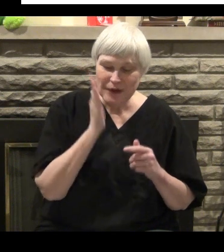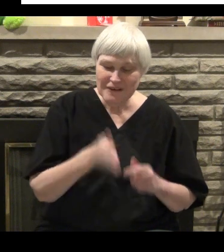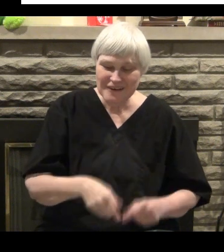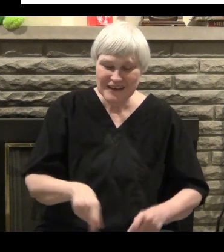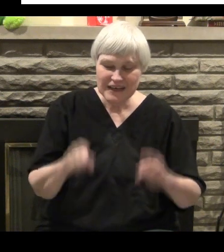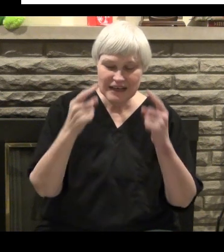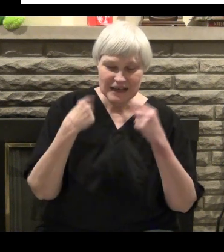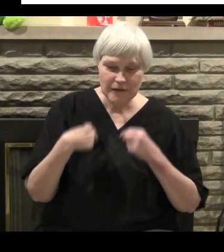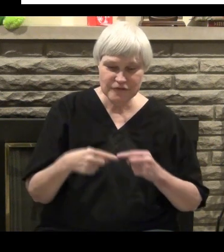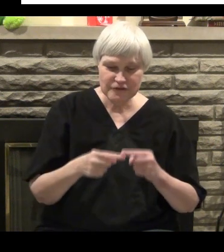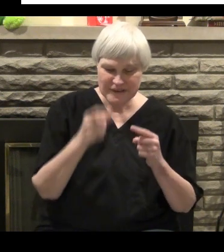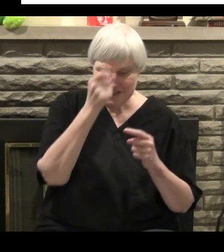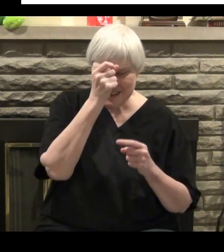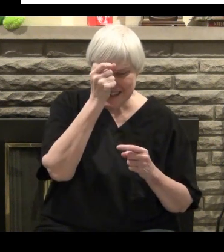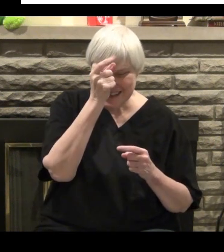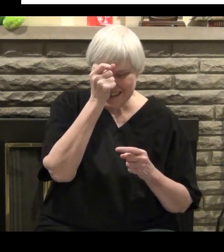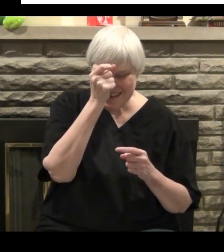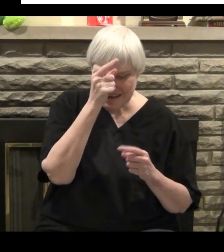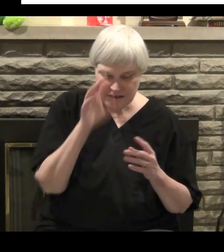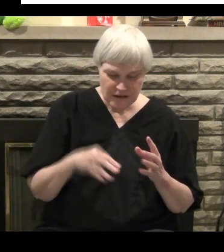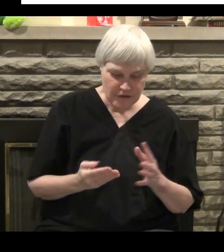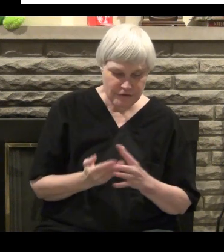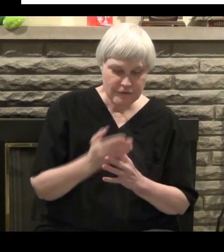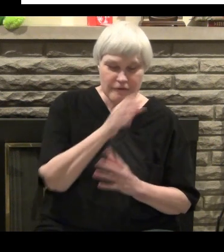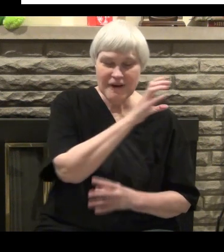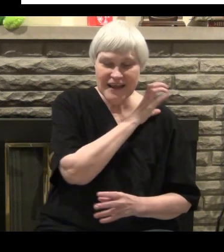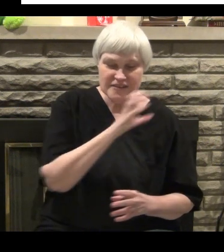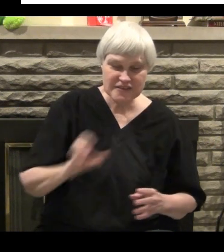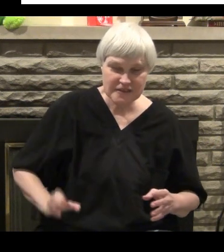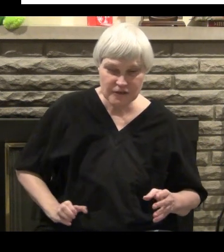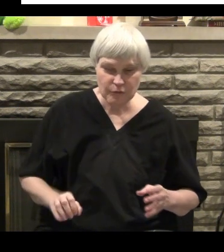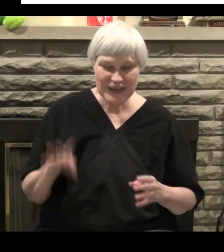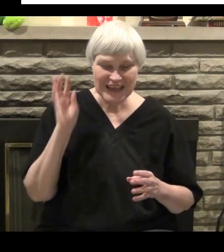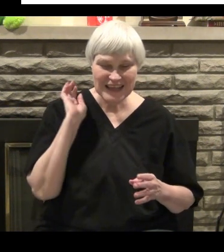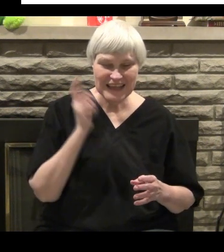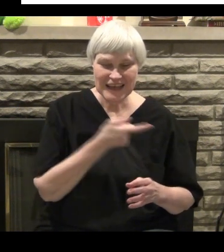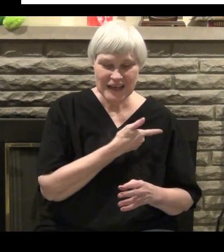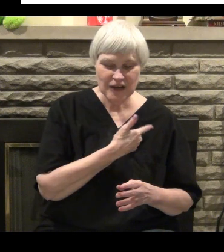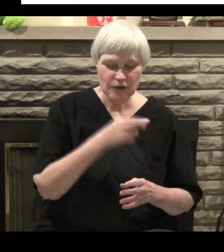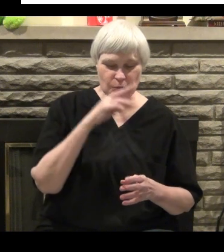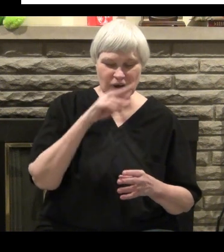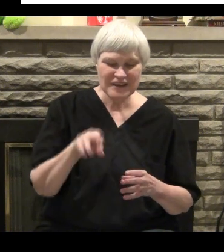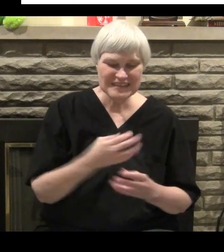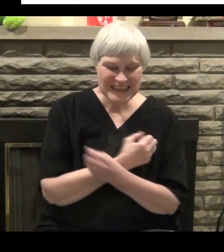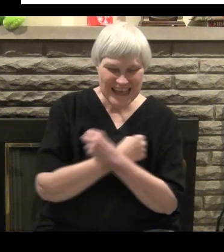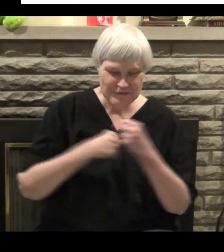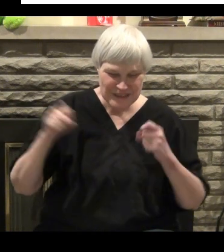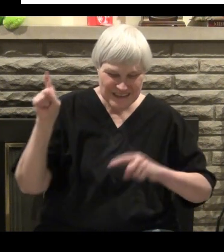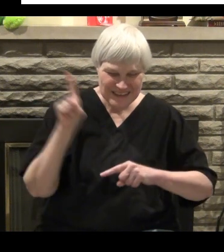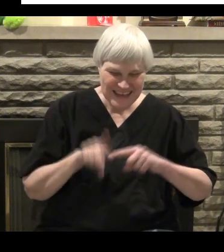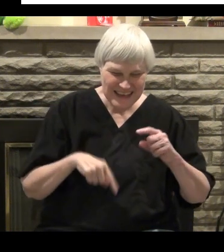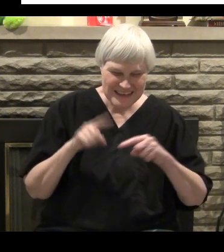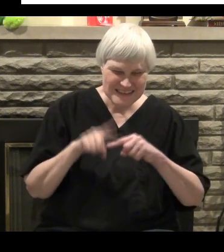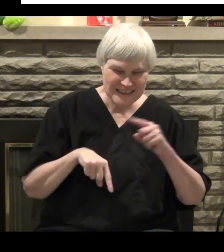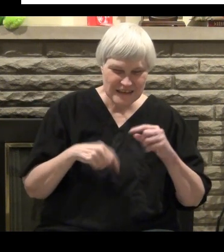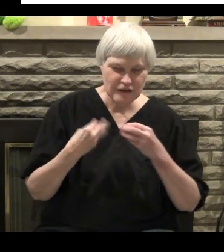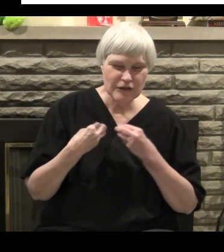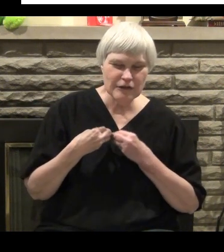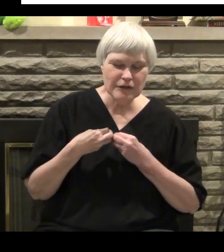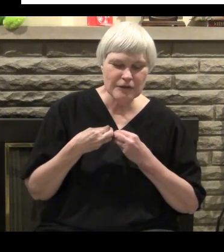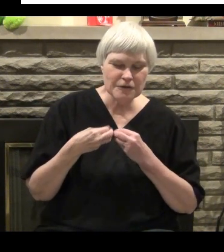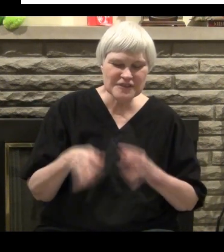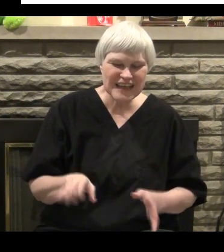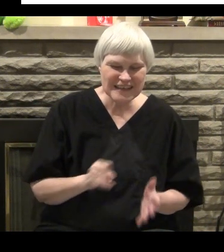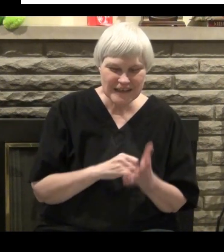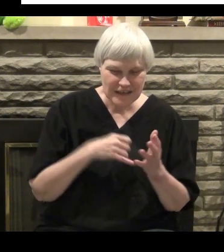for God, we're saved once we believe on Jesus. And we